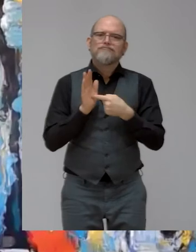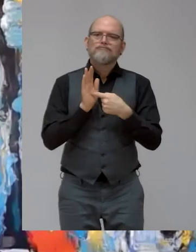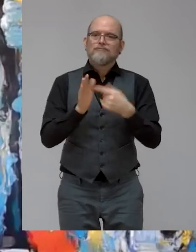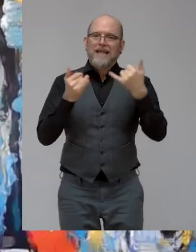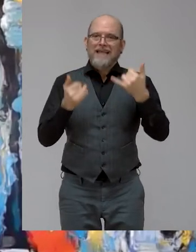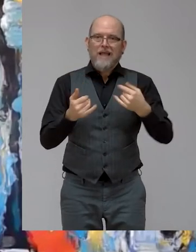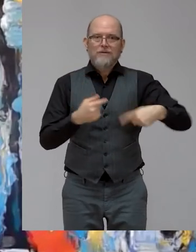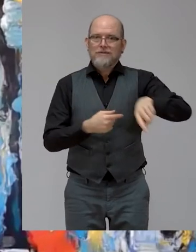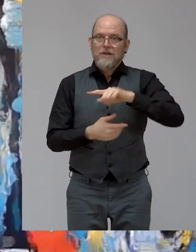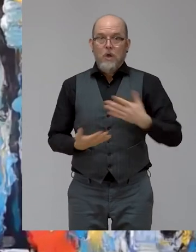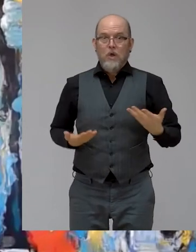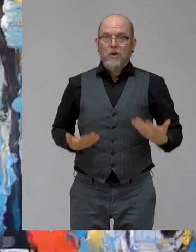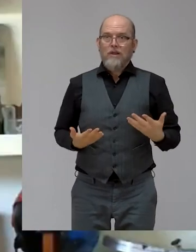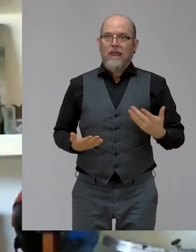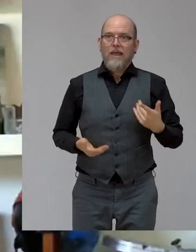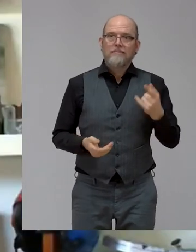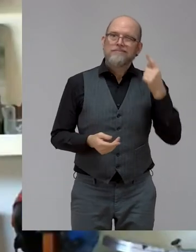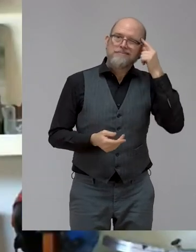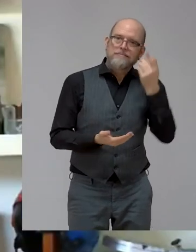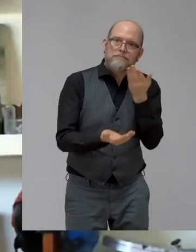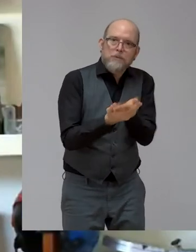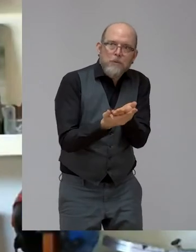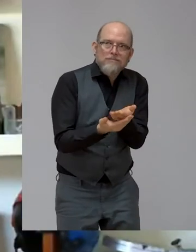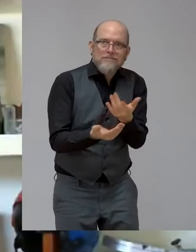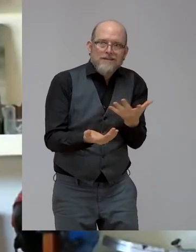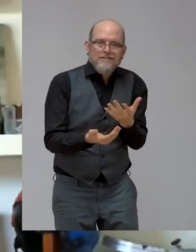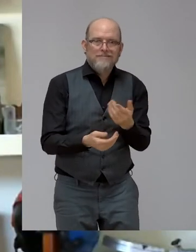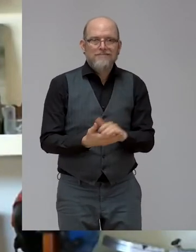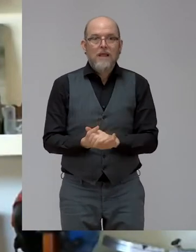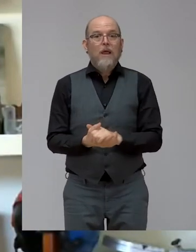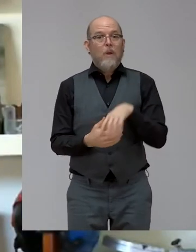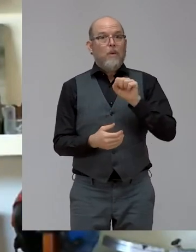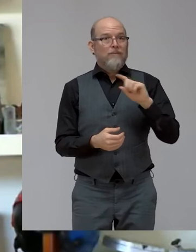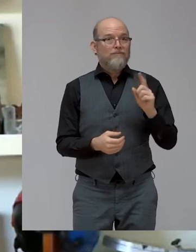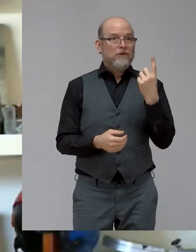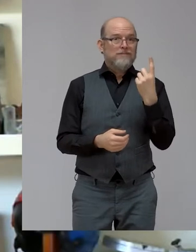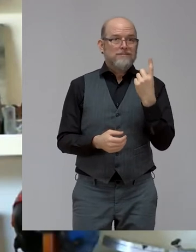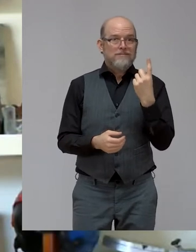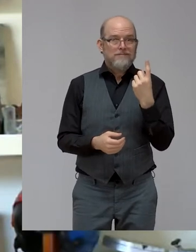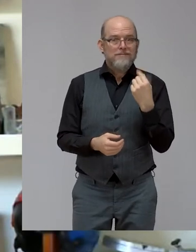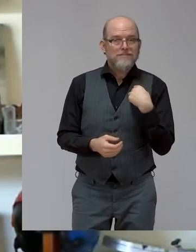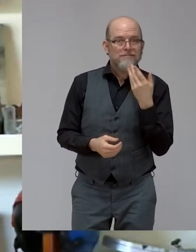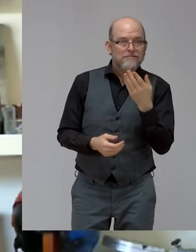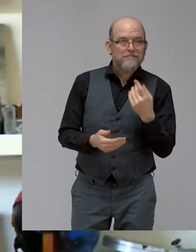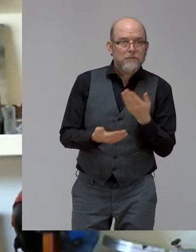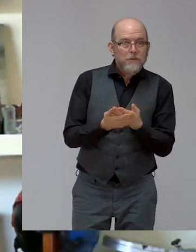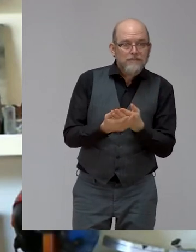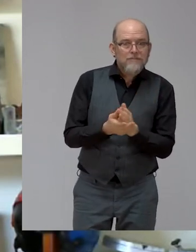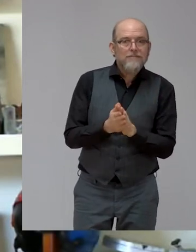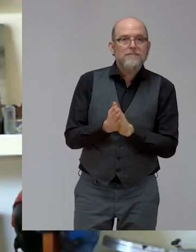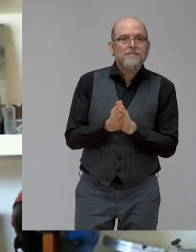today, what is your tip? First, it's an inspiring panel to be with all of you.